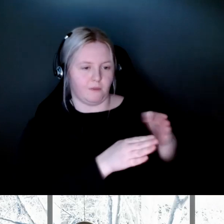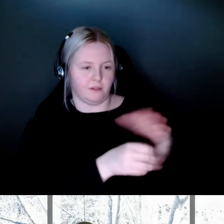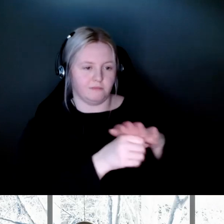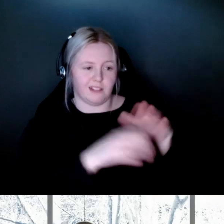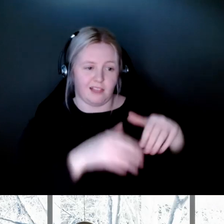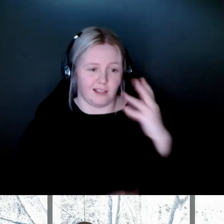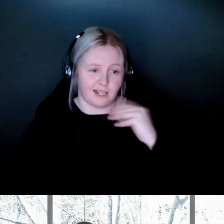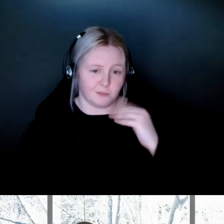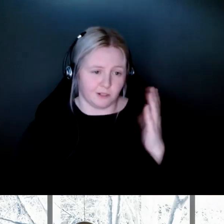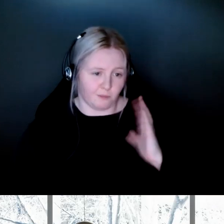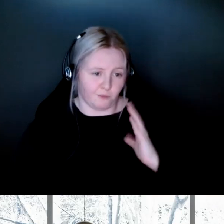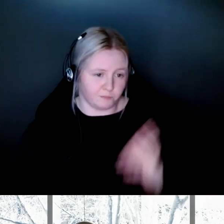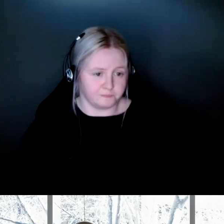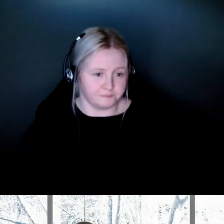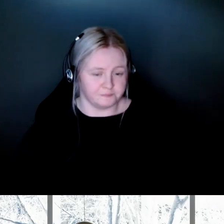experienced that before.